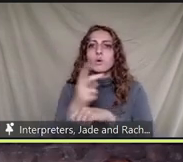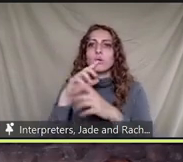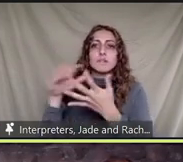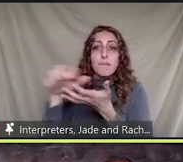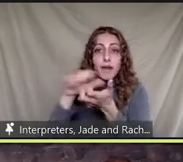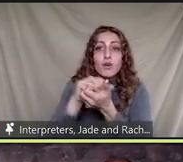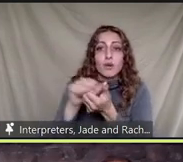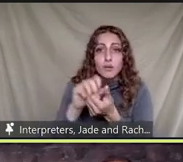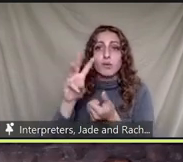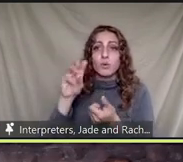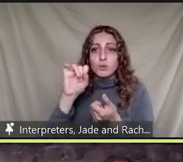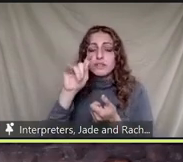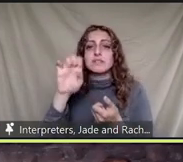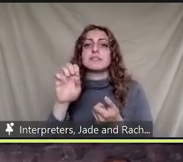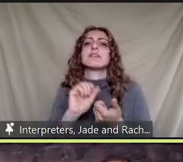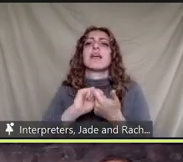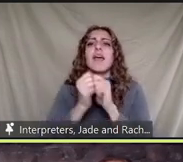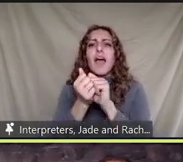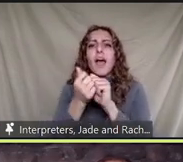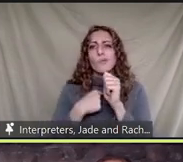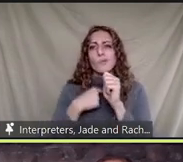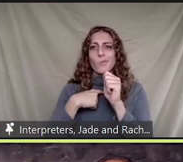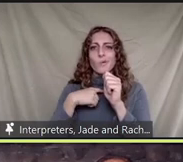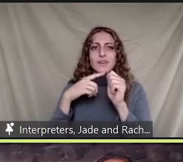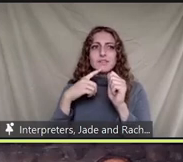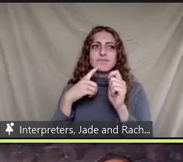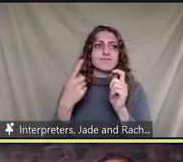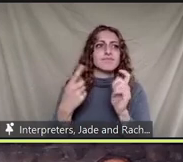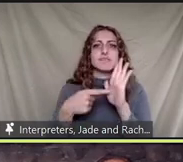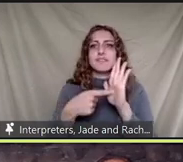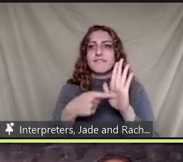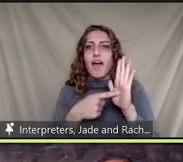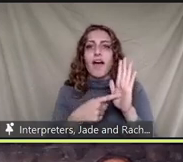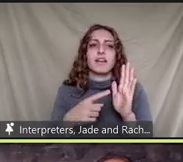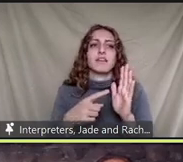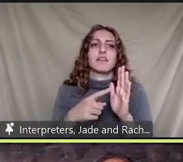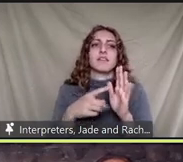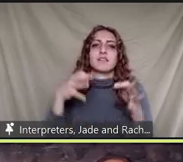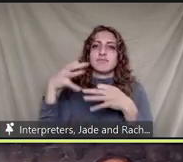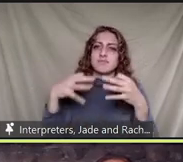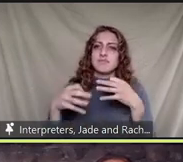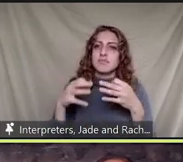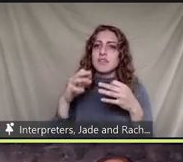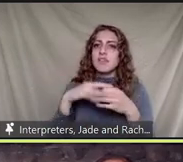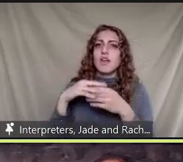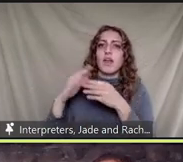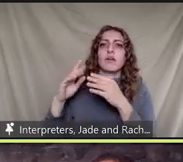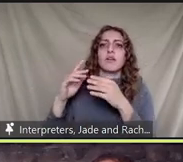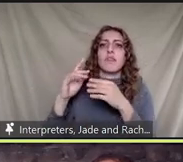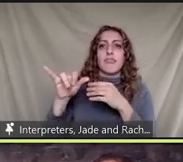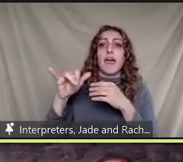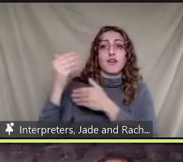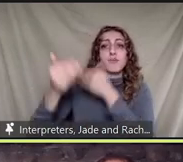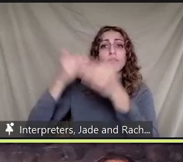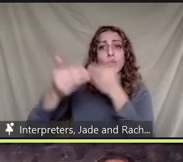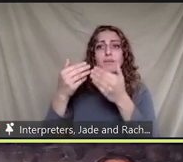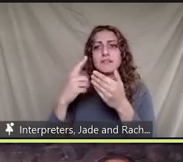changing our definition of what functional performance means to include sustainability as well so